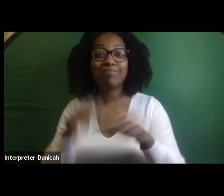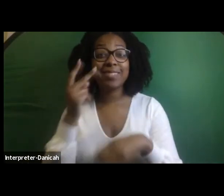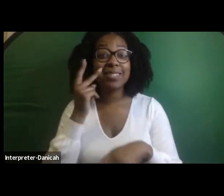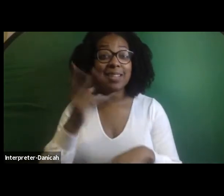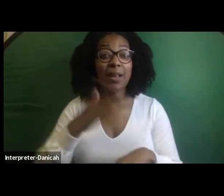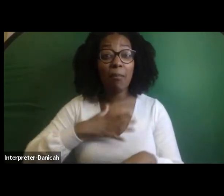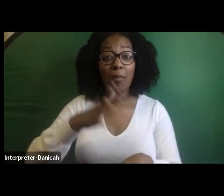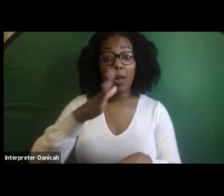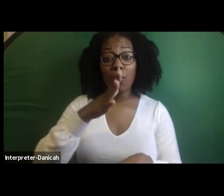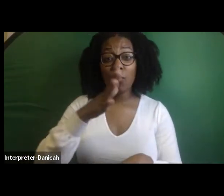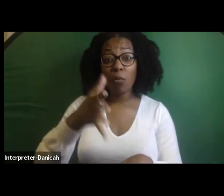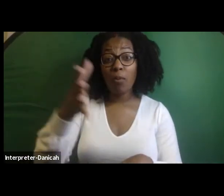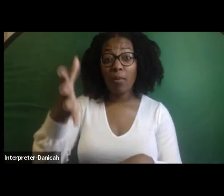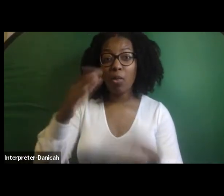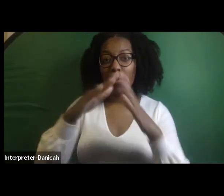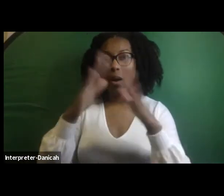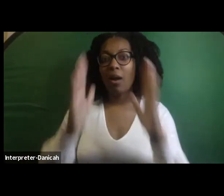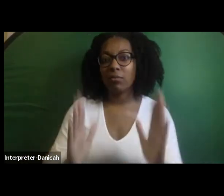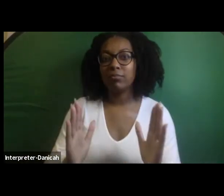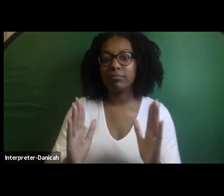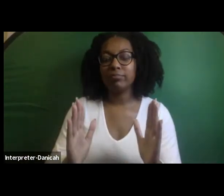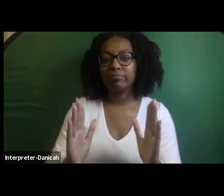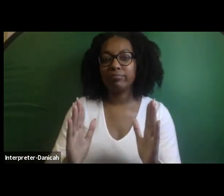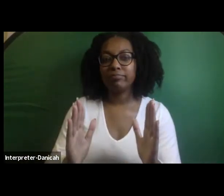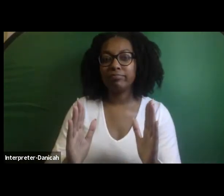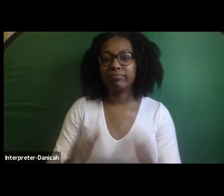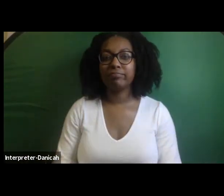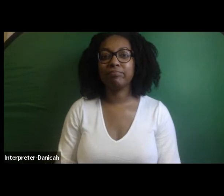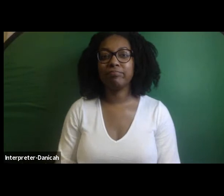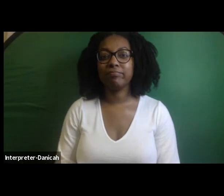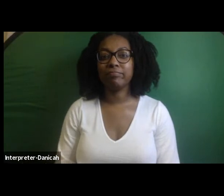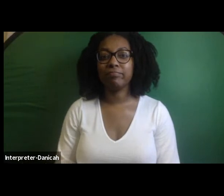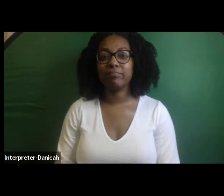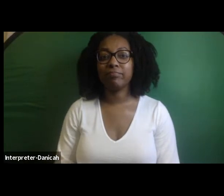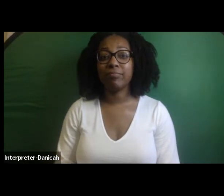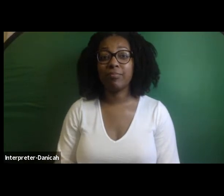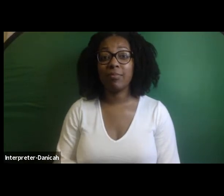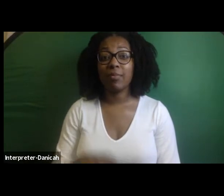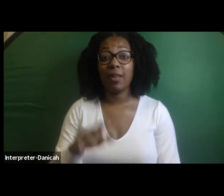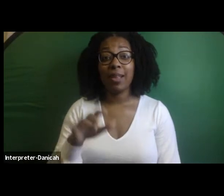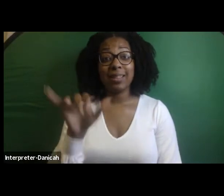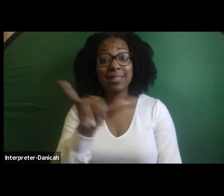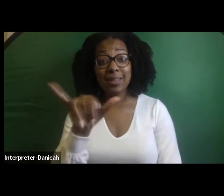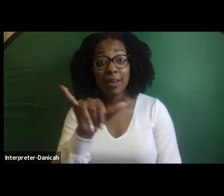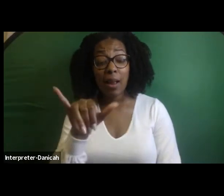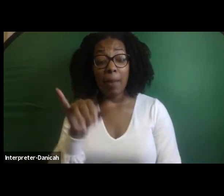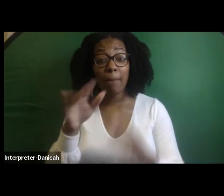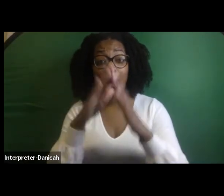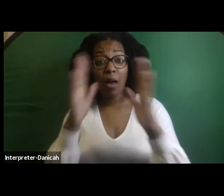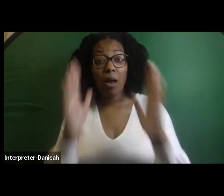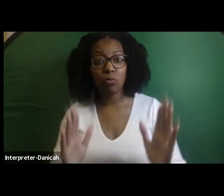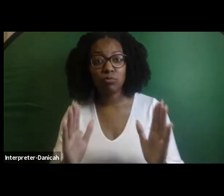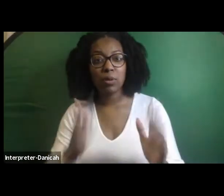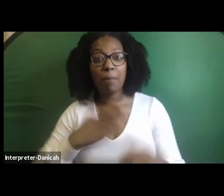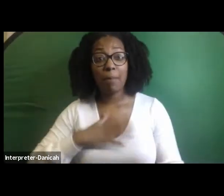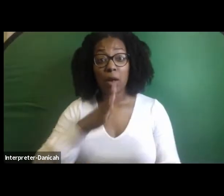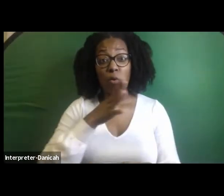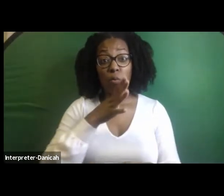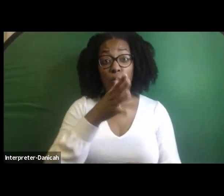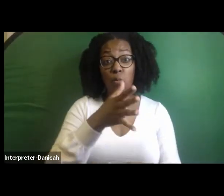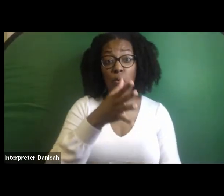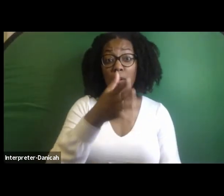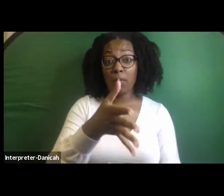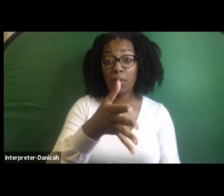And that house was also my grandmom's sister's house. And she gave it to her, but it's not in our family anymore.